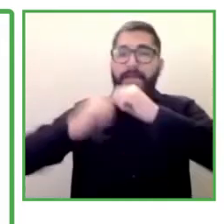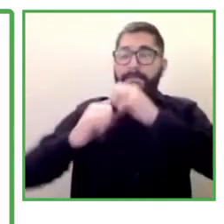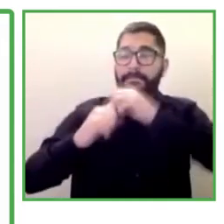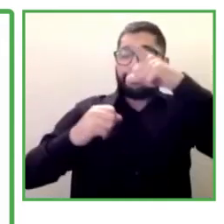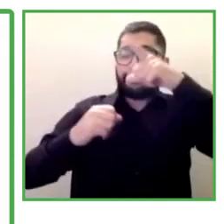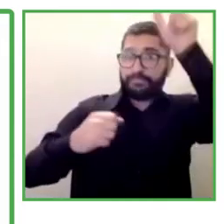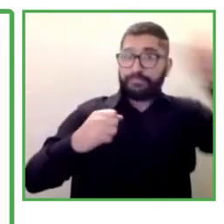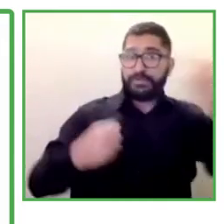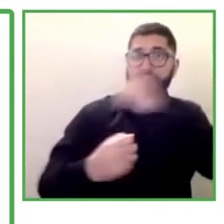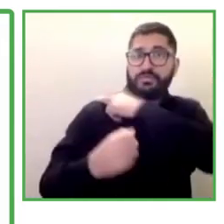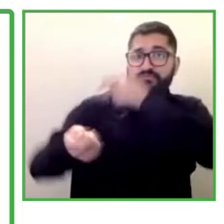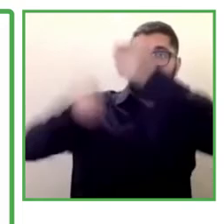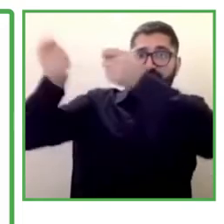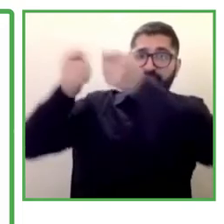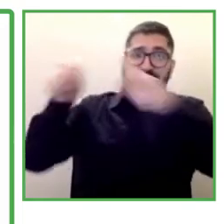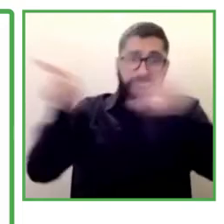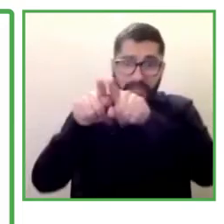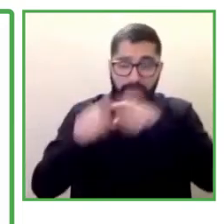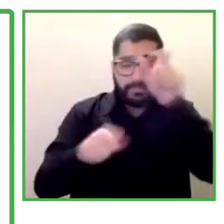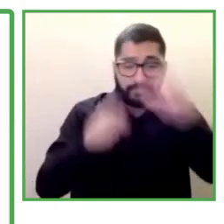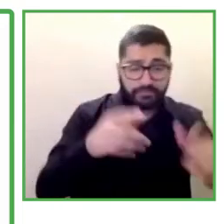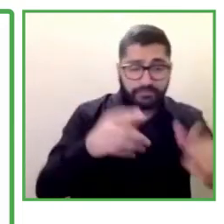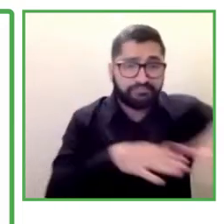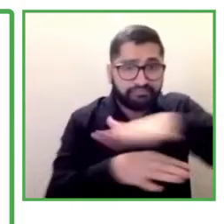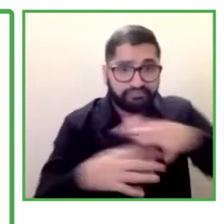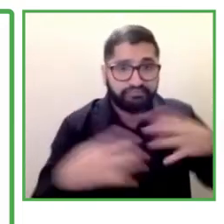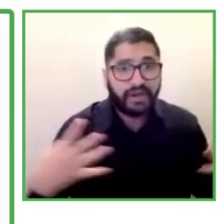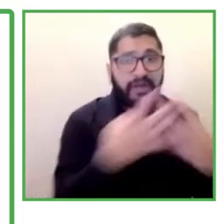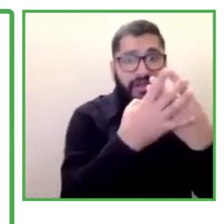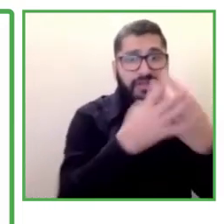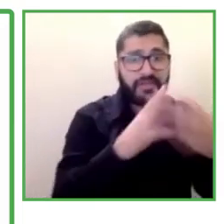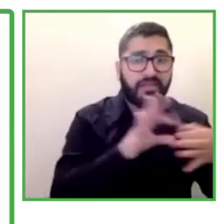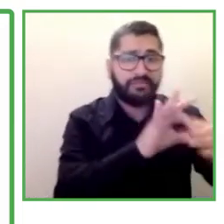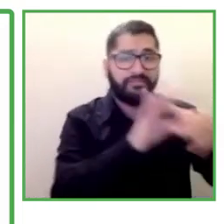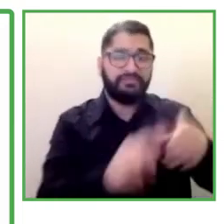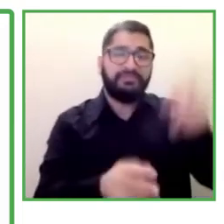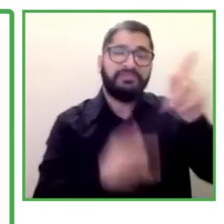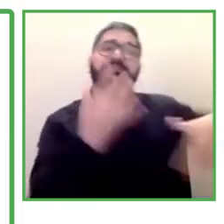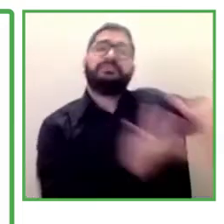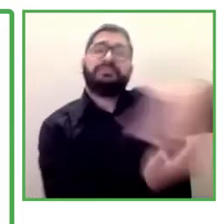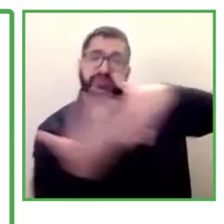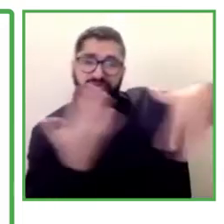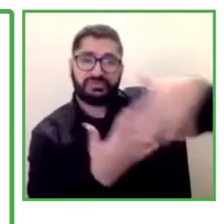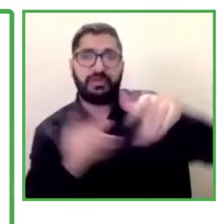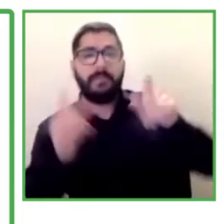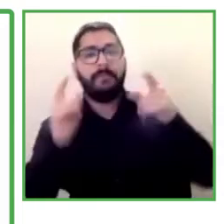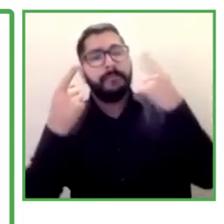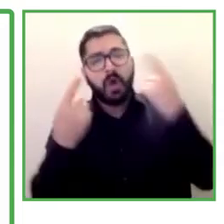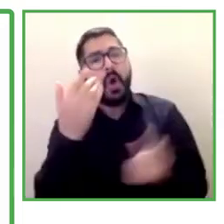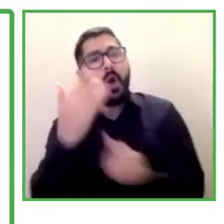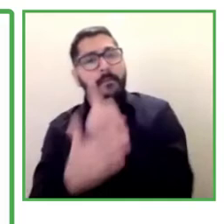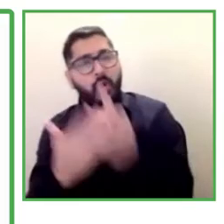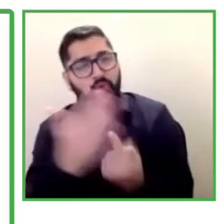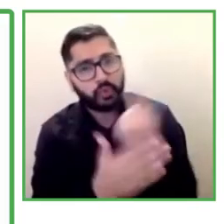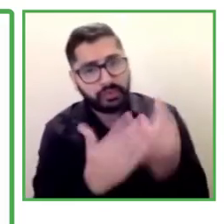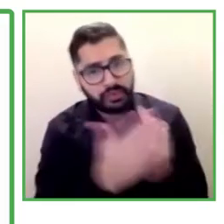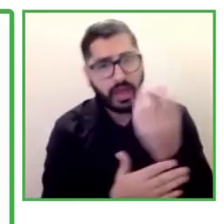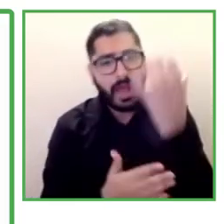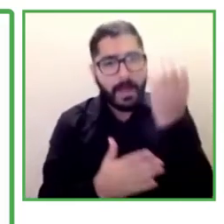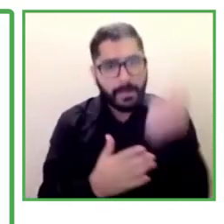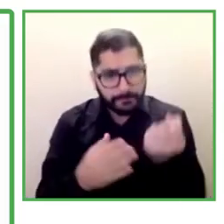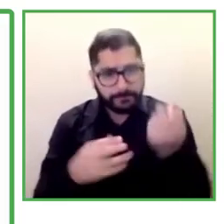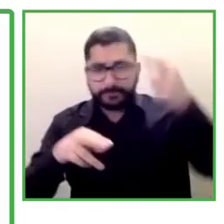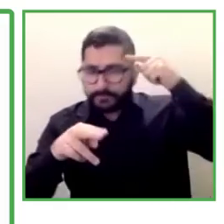services that are part of this ecosystem can visualize the opportunity and they can generate an economic